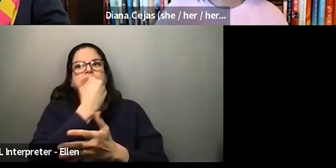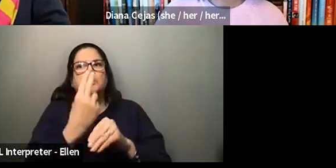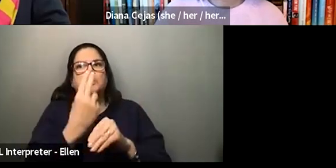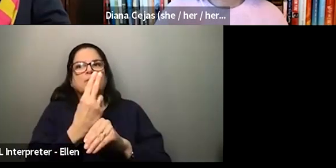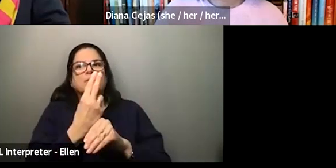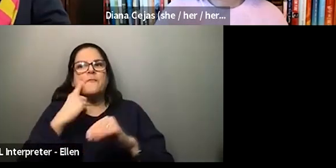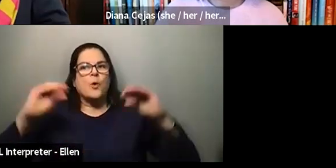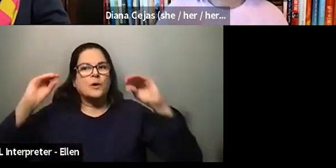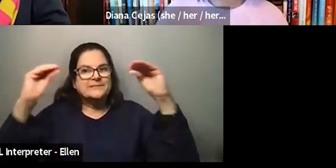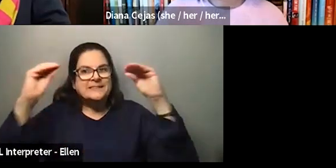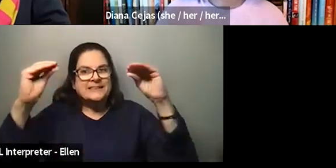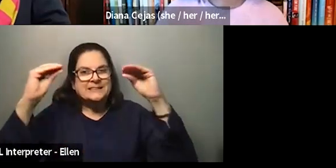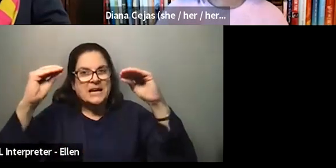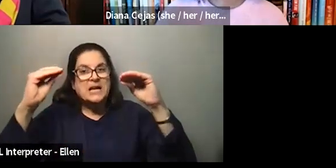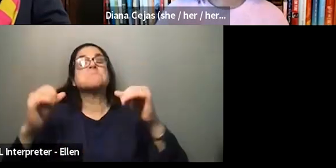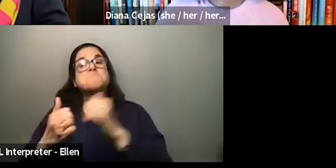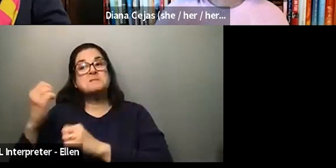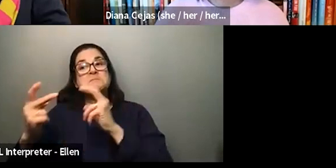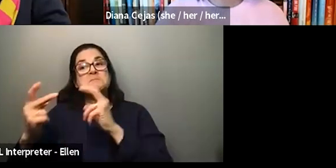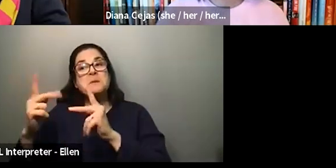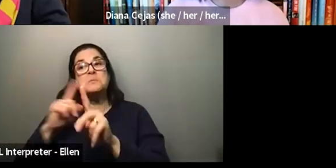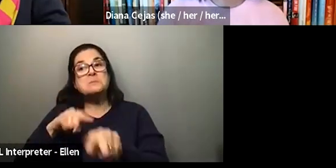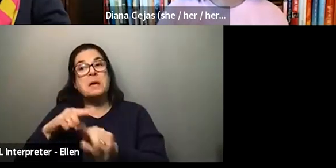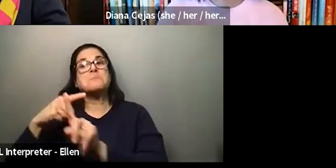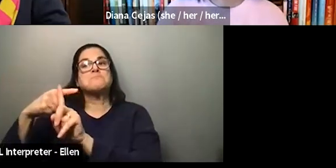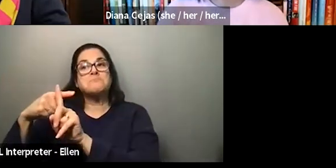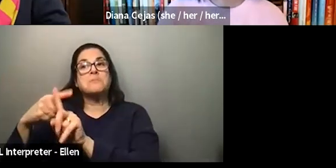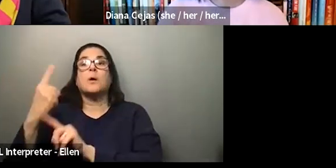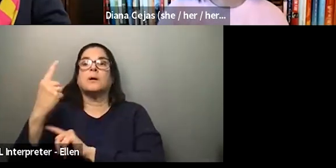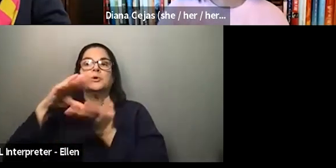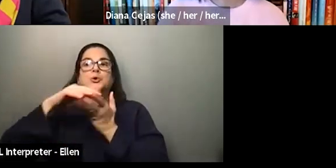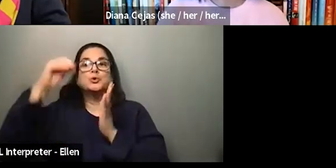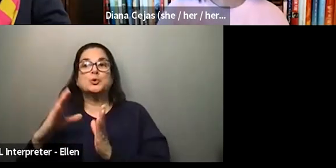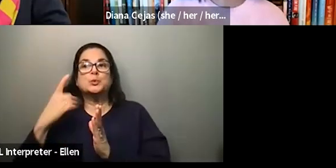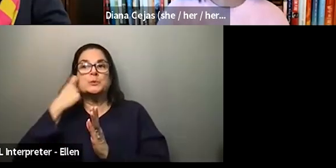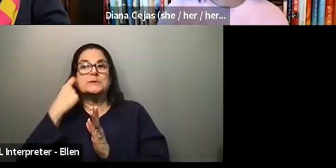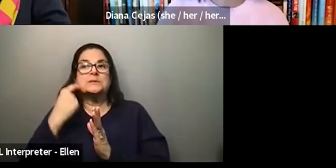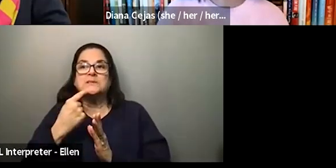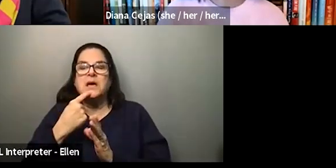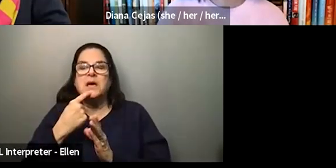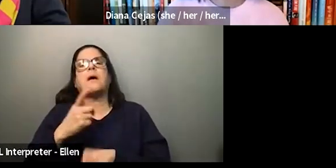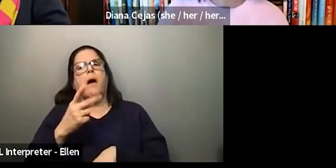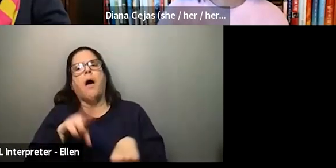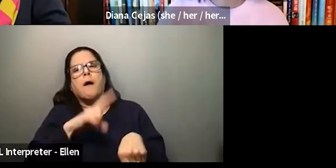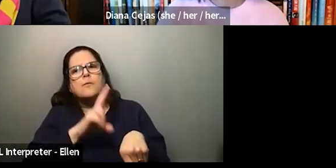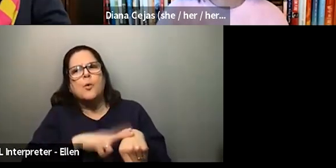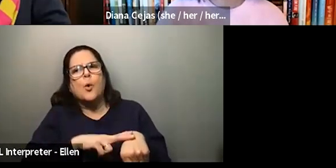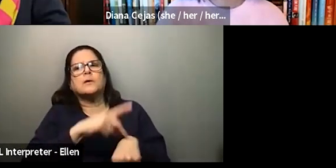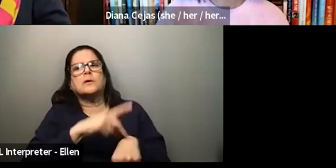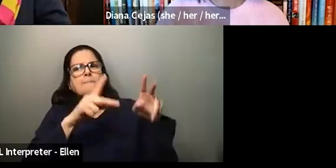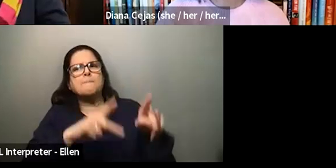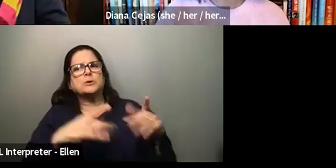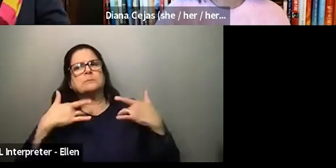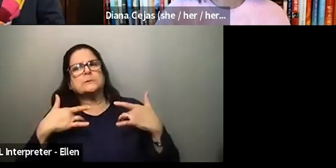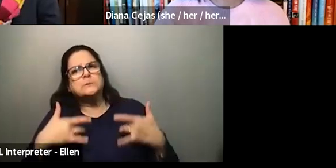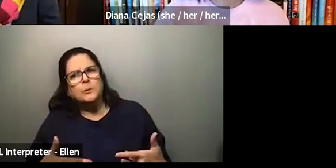responses. I had a student recently make a comment about, well, of course, that person would be depressed because of their,